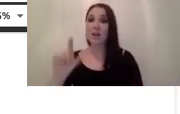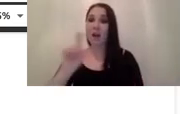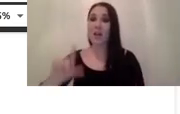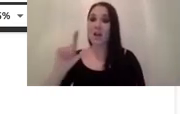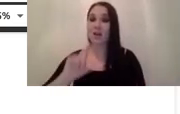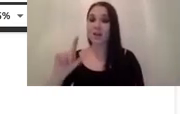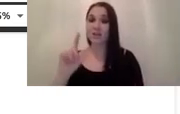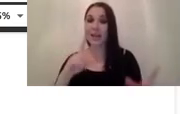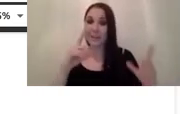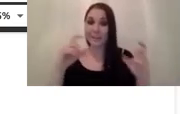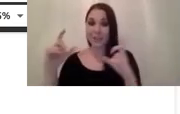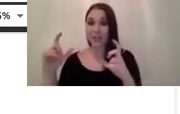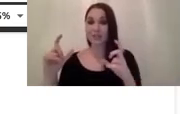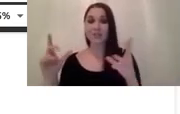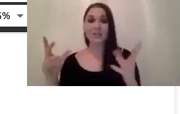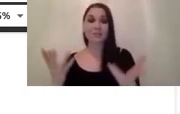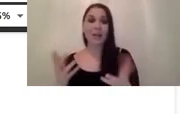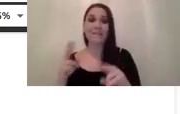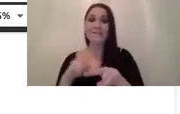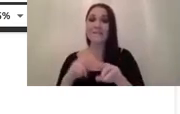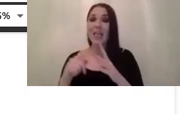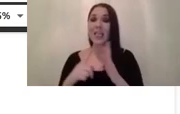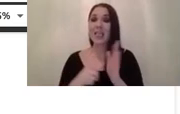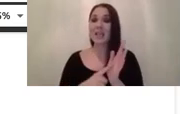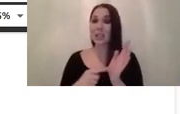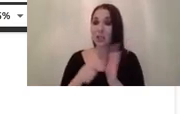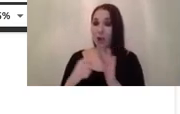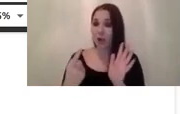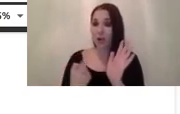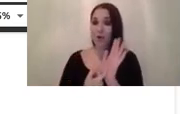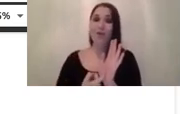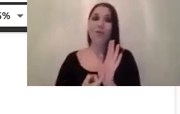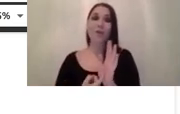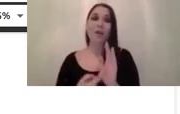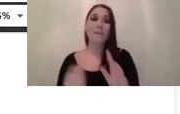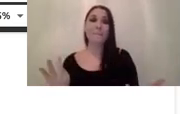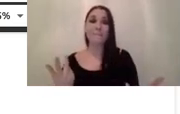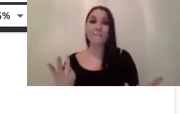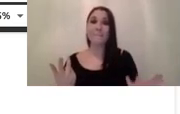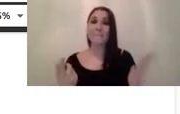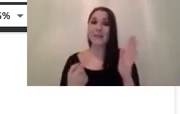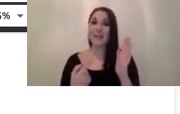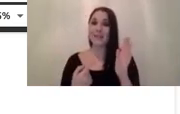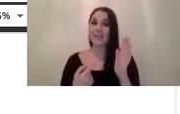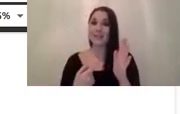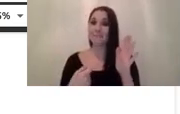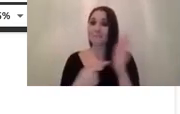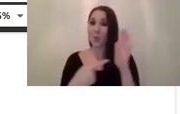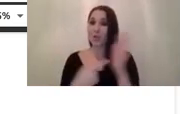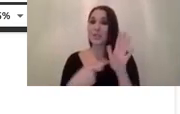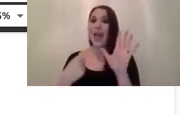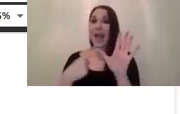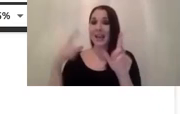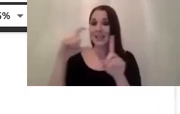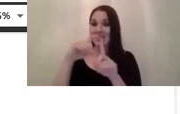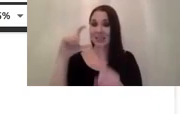filter or someone support it's also a matter of the adc so there are as i